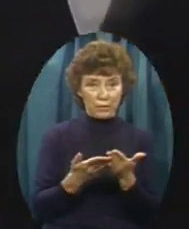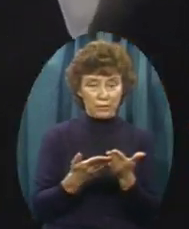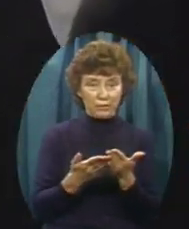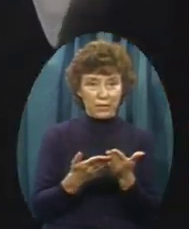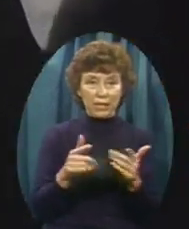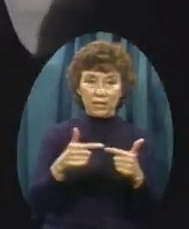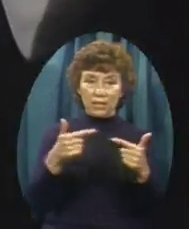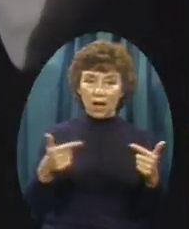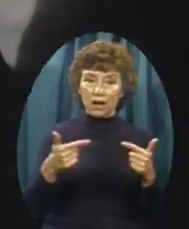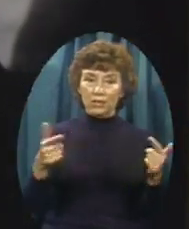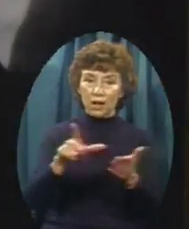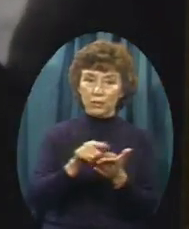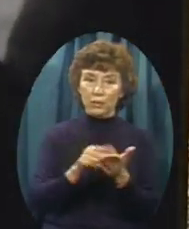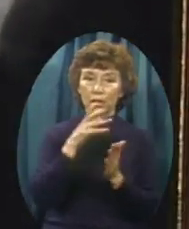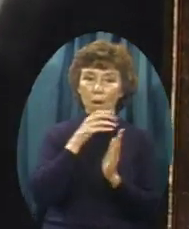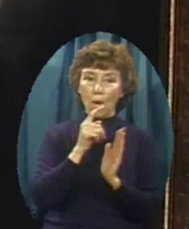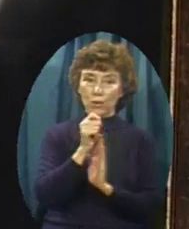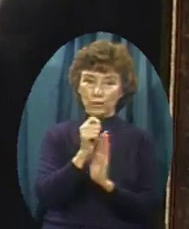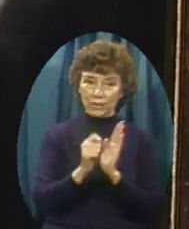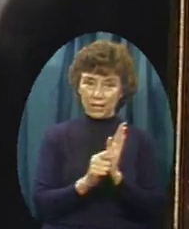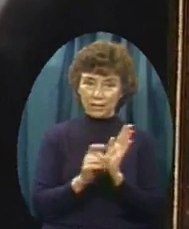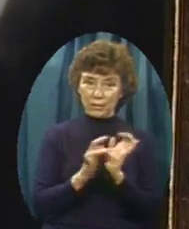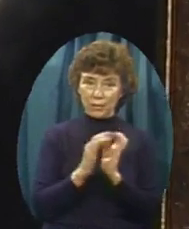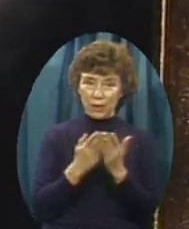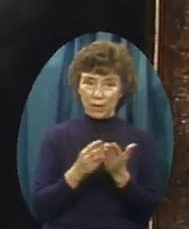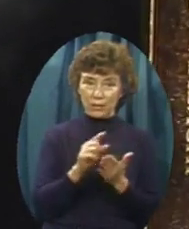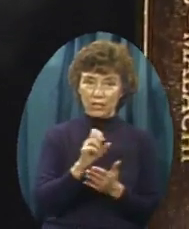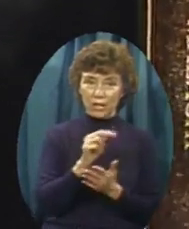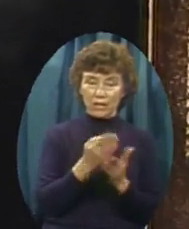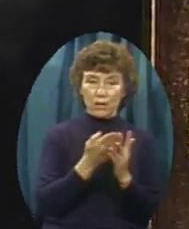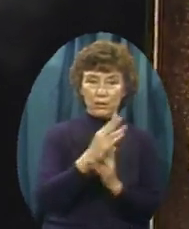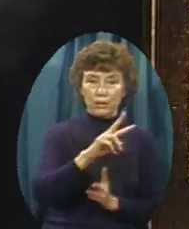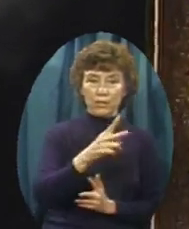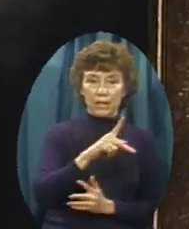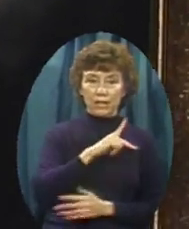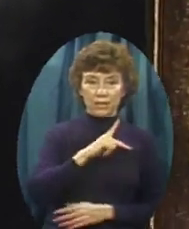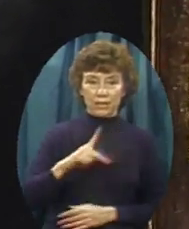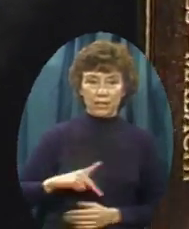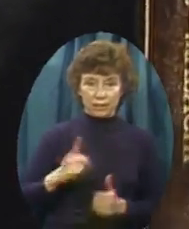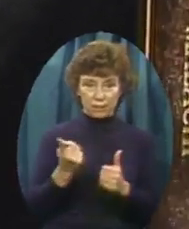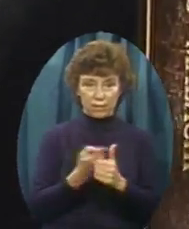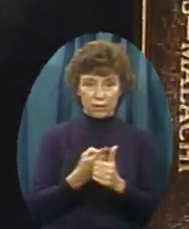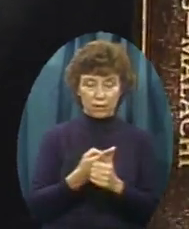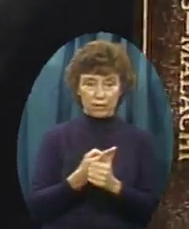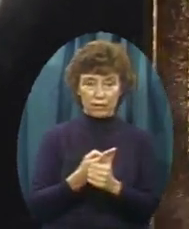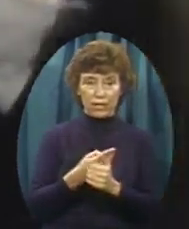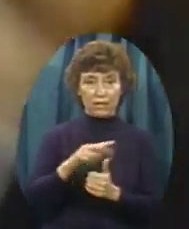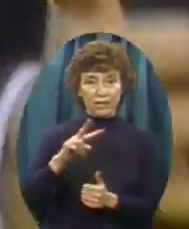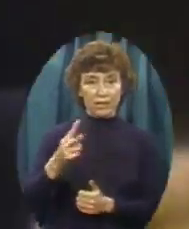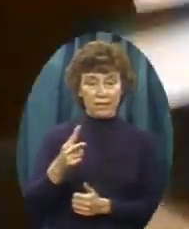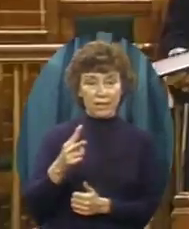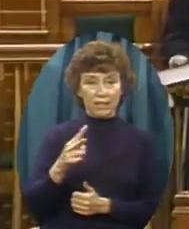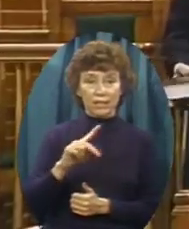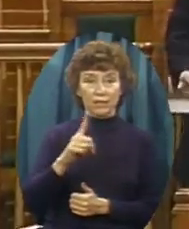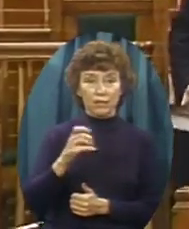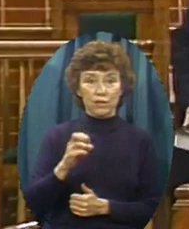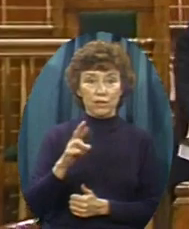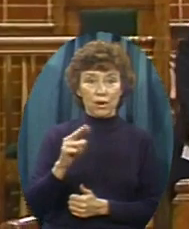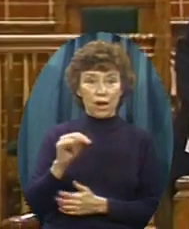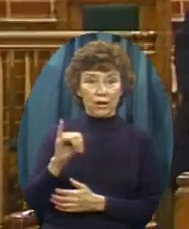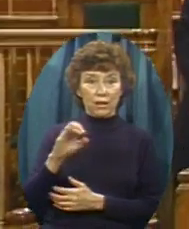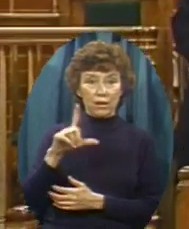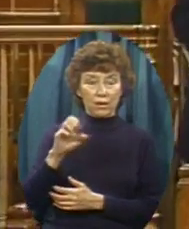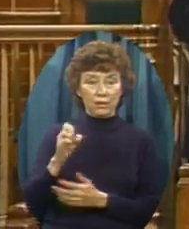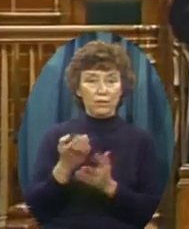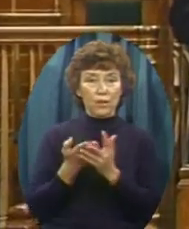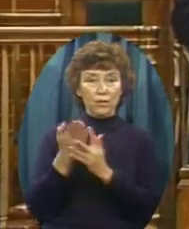type This is the Old Testament Genesis through 2 Kings Volume 1 1 Chronicles through Malachi Volume 2 To give